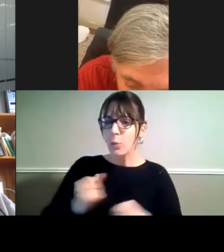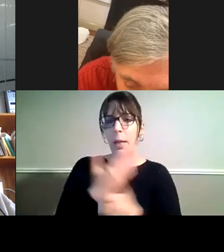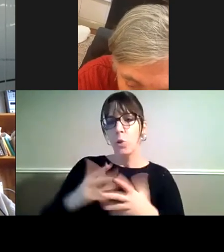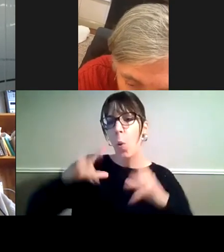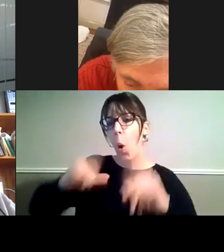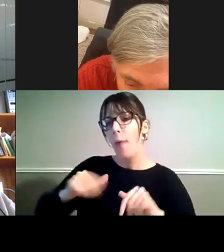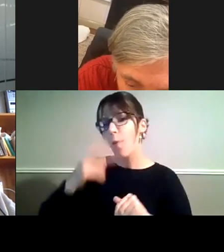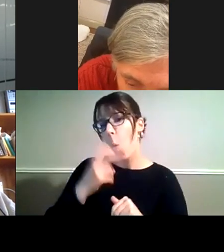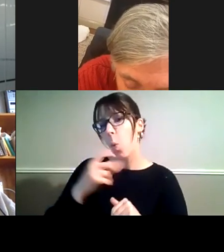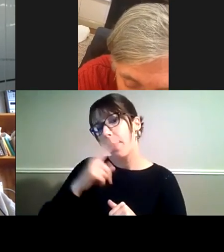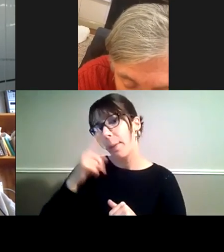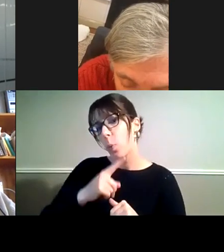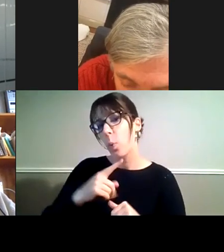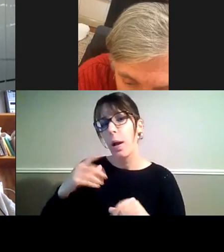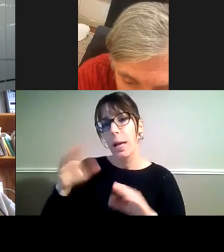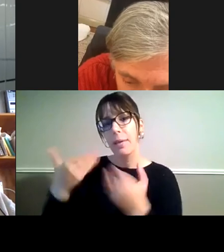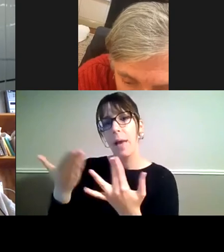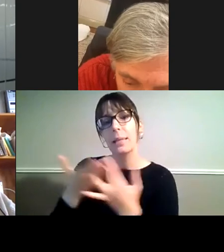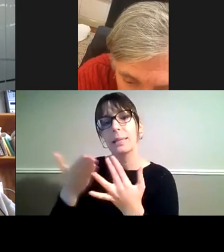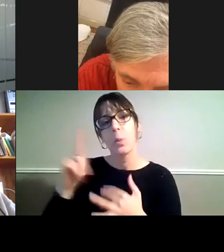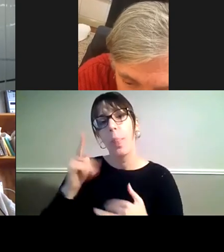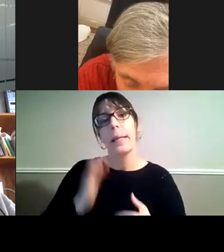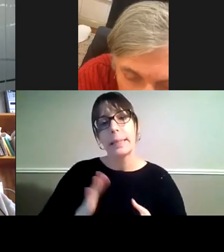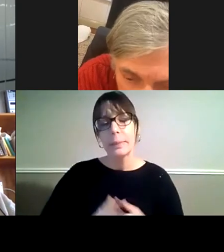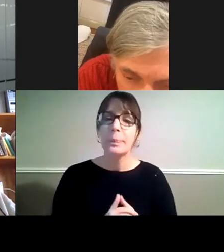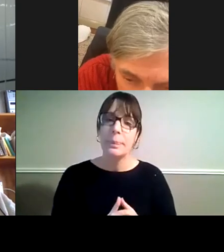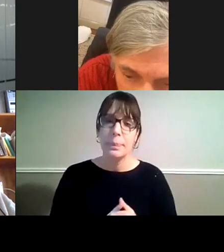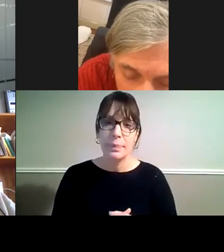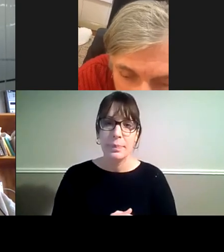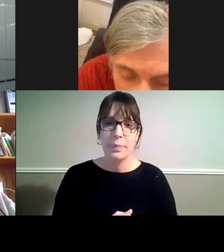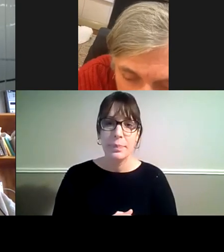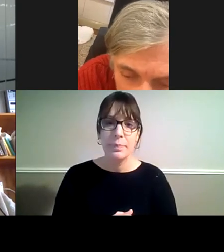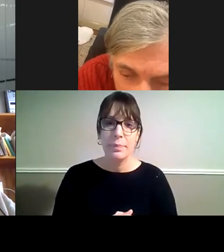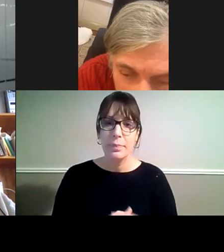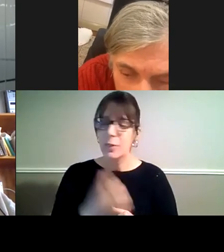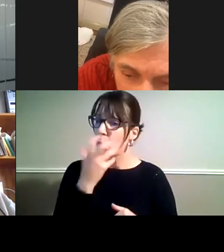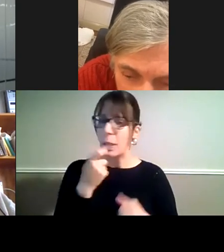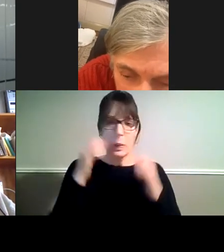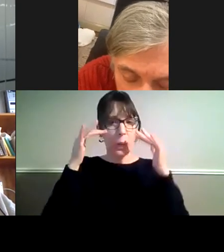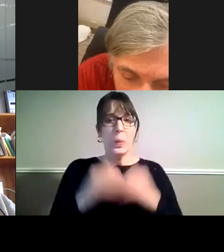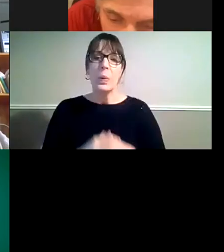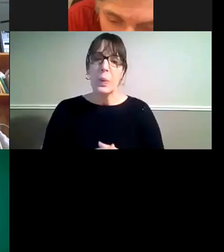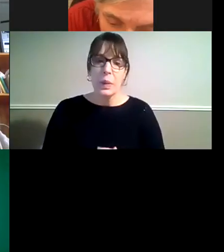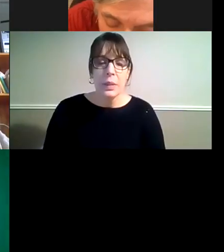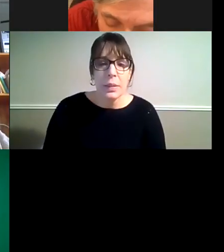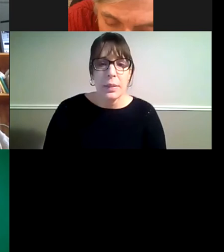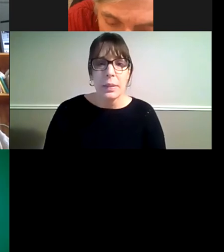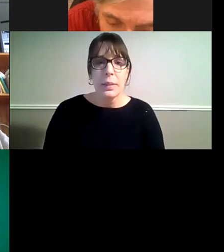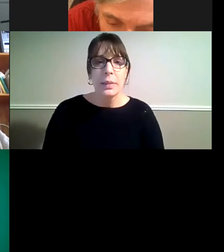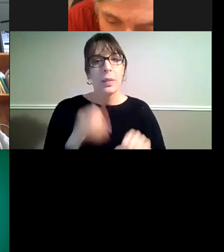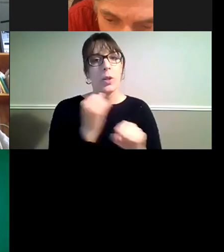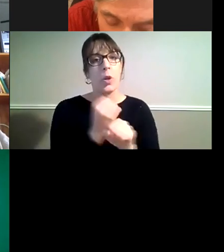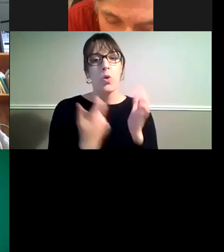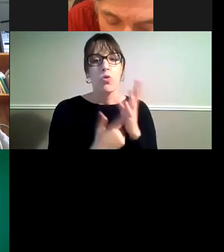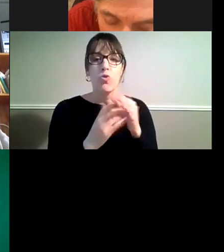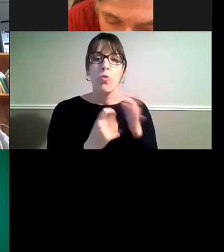everything that they need. Something I'm really excited about, I'm sorry. No, I think passion is exactly